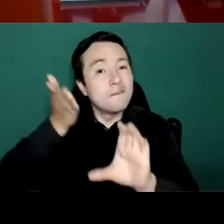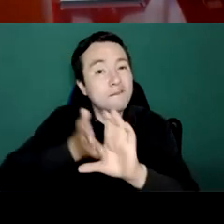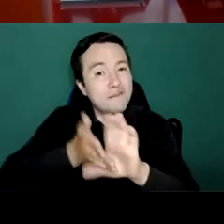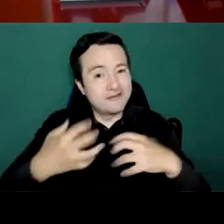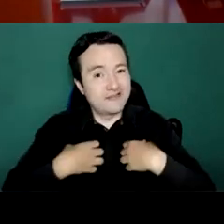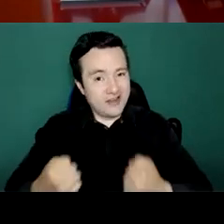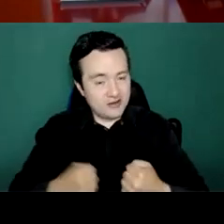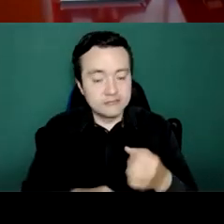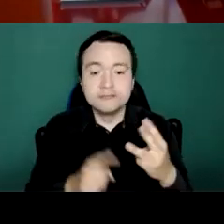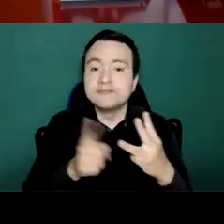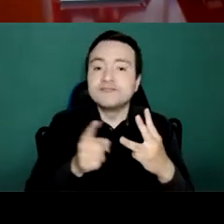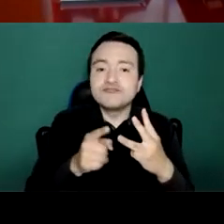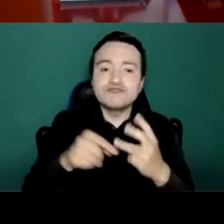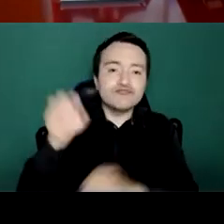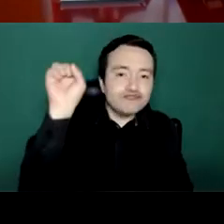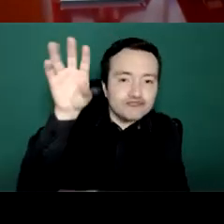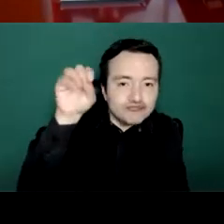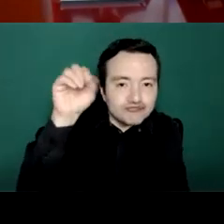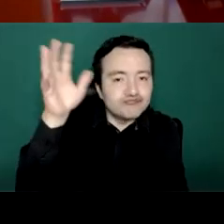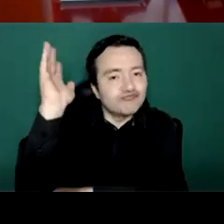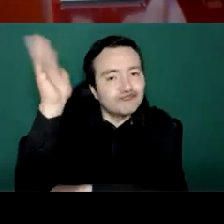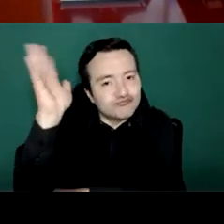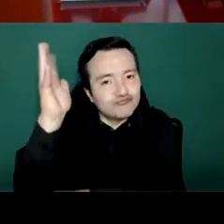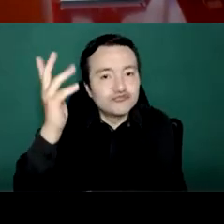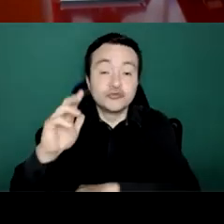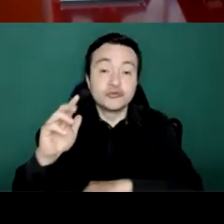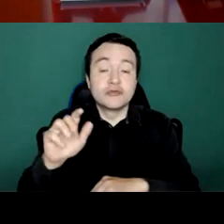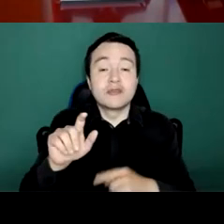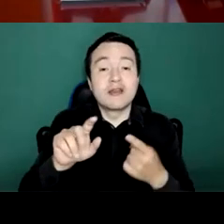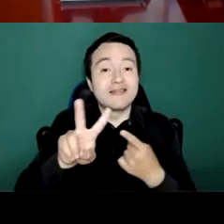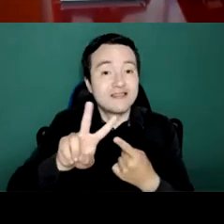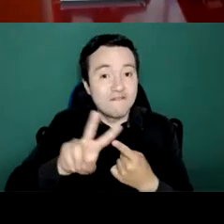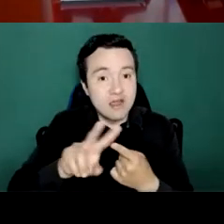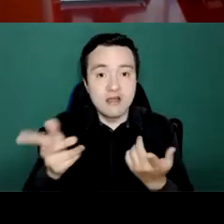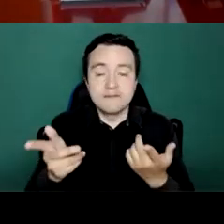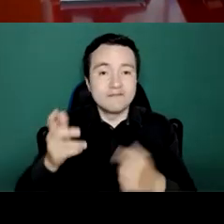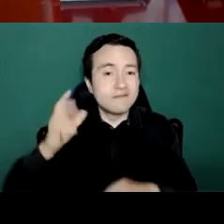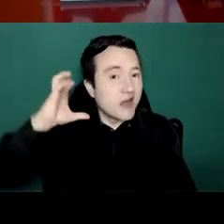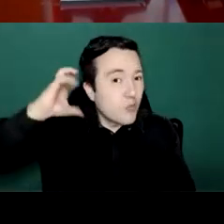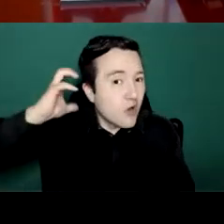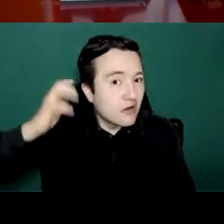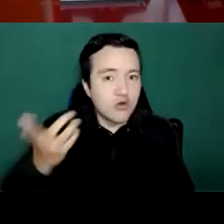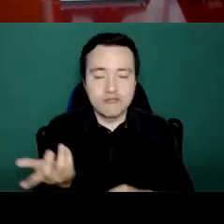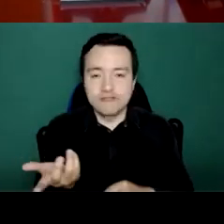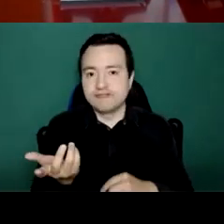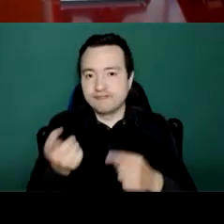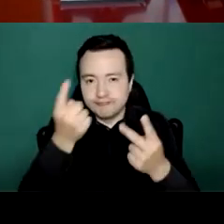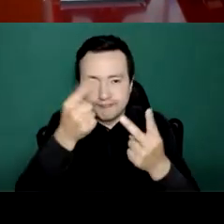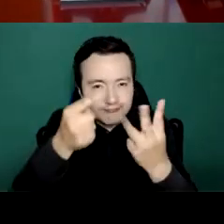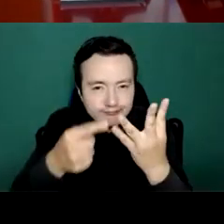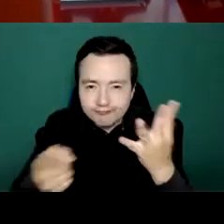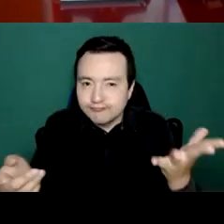messaging. But you must train people on the ground. Online training, webinars, corporate